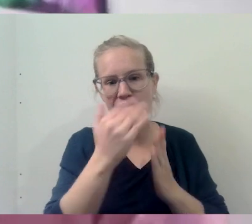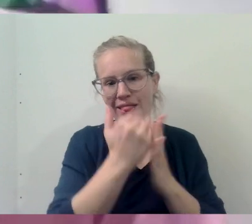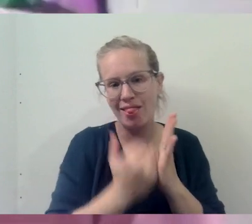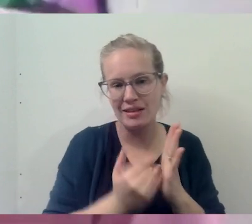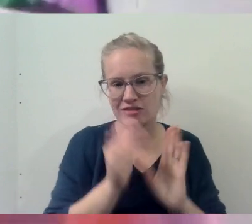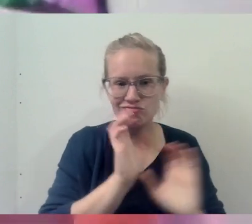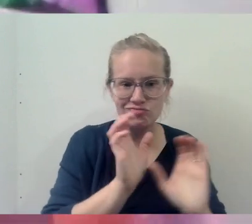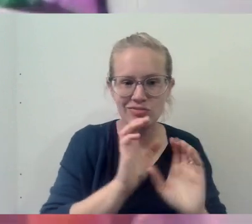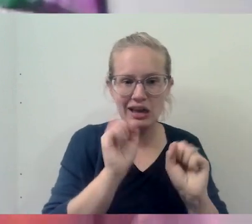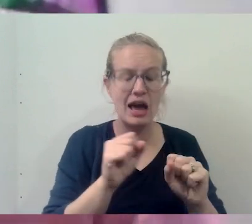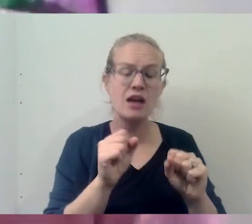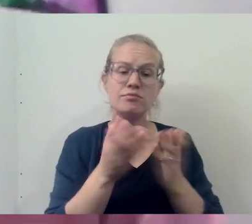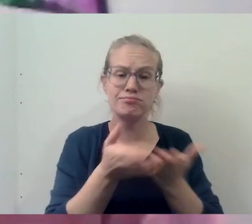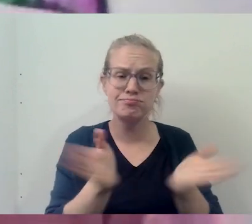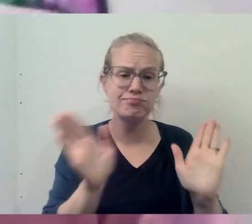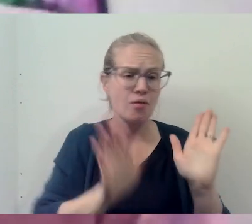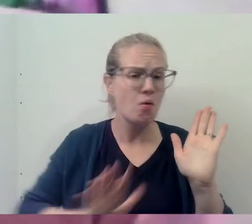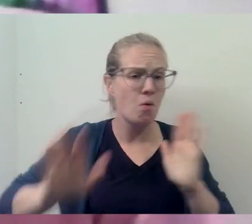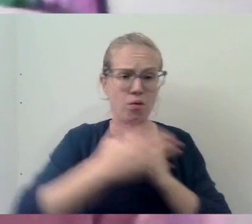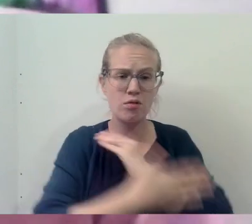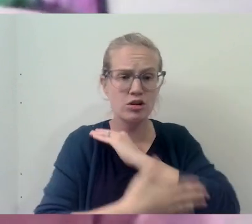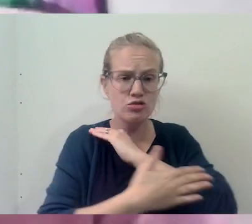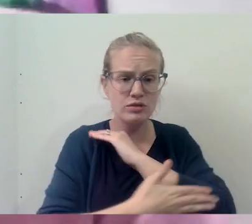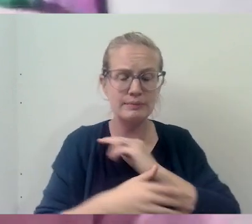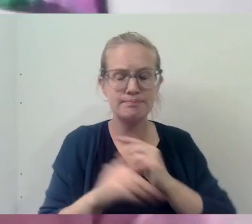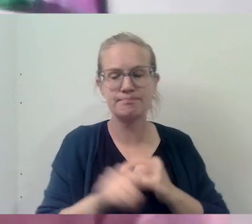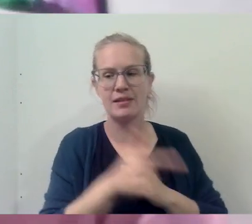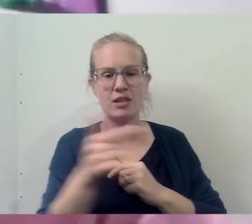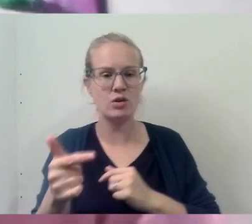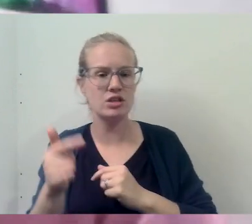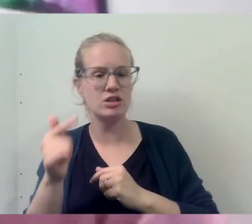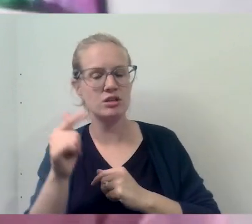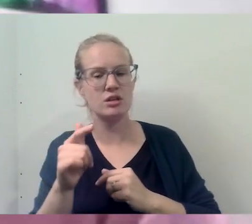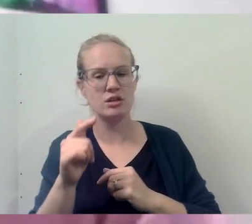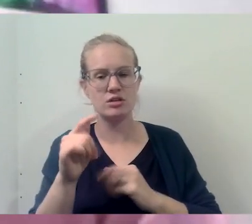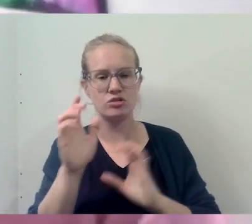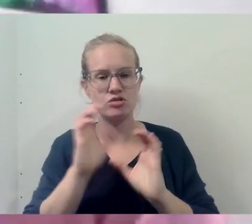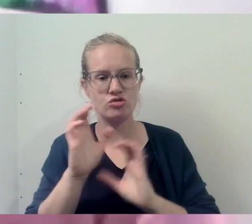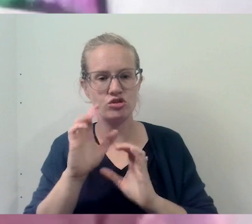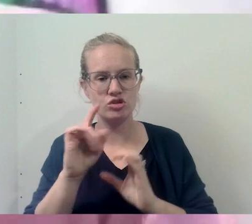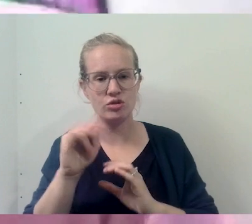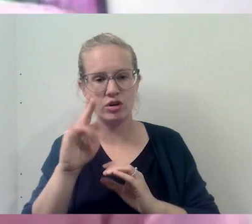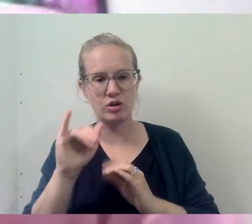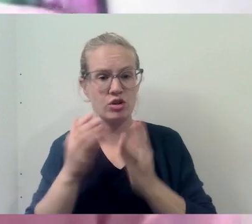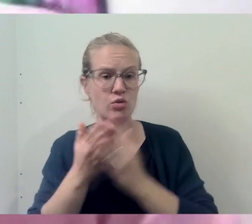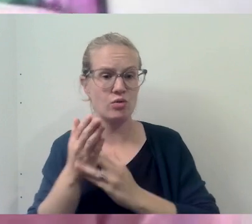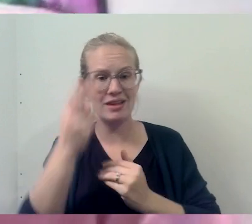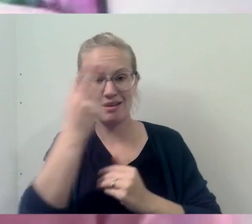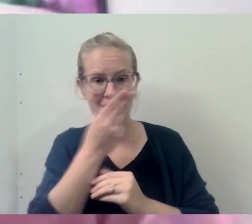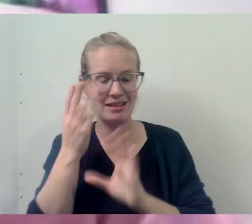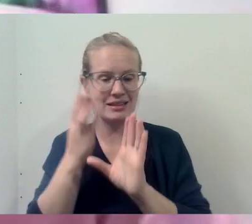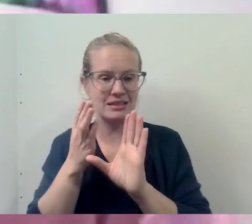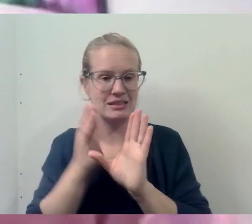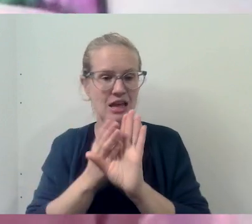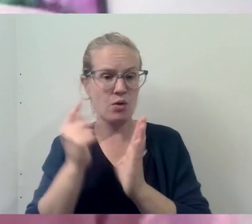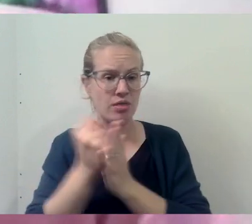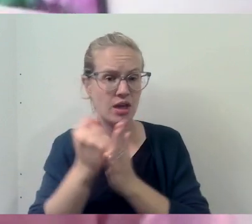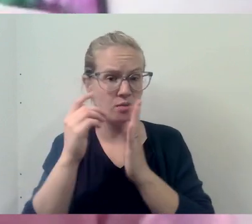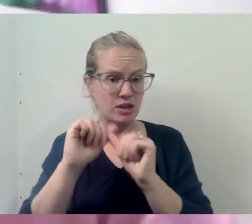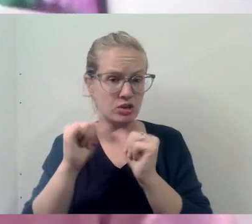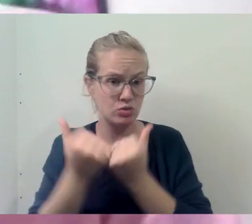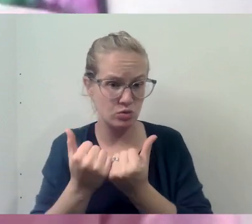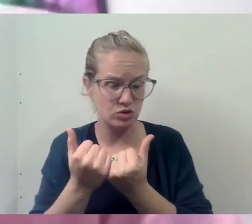um, it's, it's nationwide, uh, and then the other, uh, search director, directories through the Catholic Psychotherapy Association.